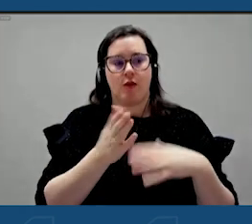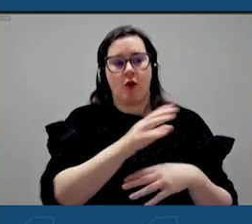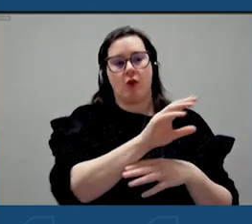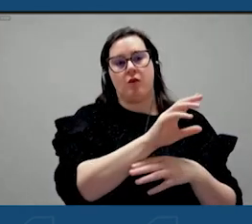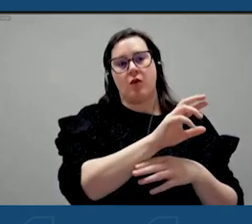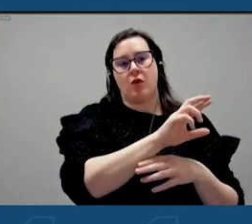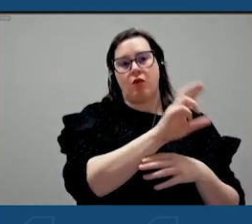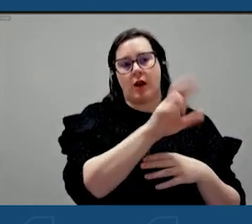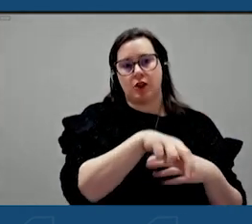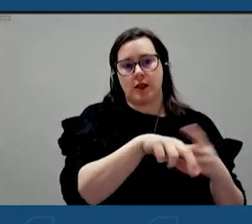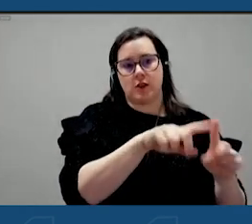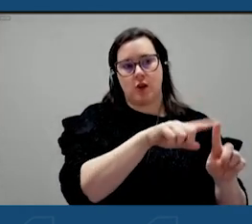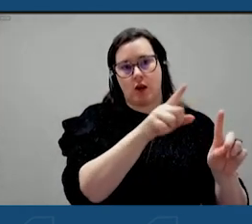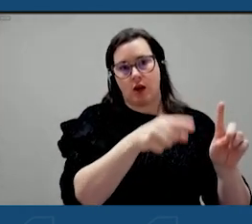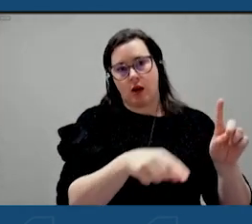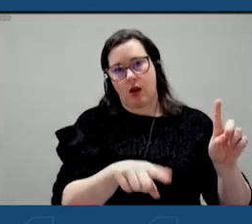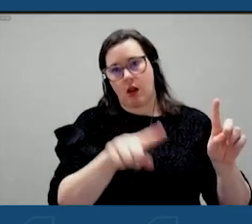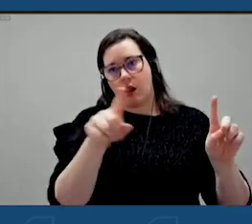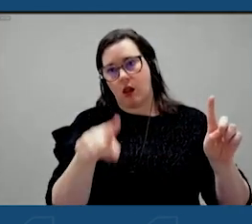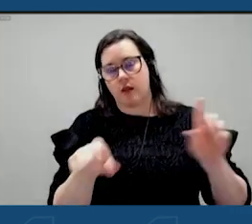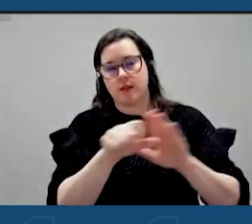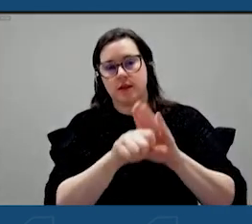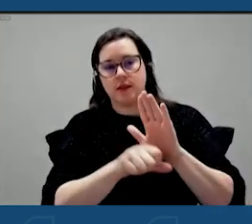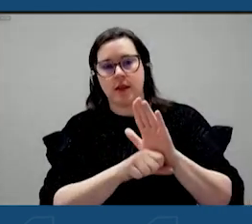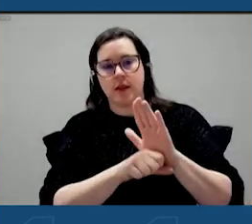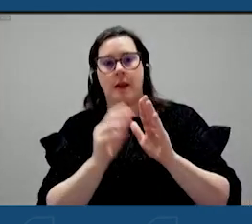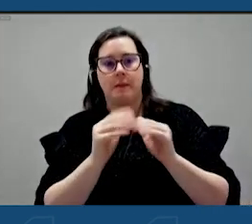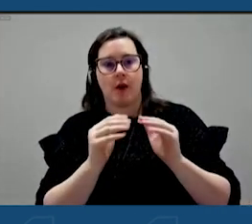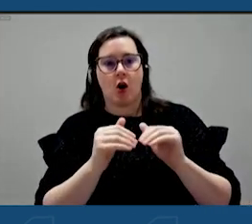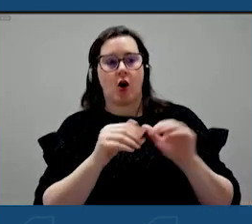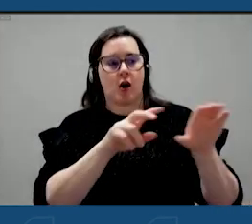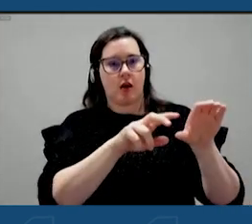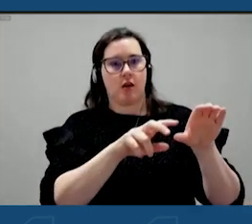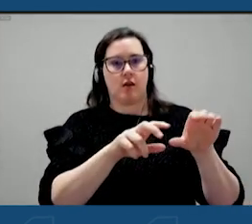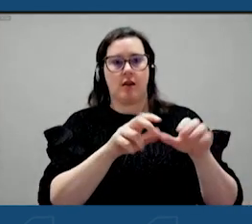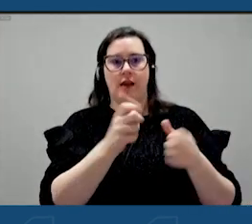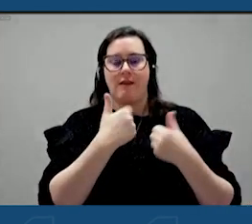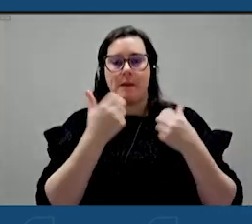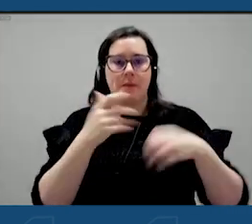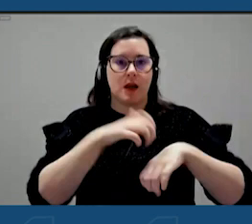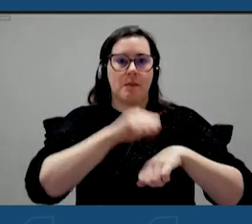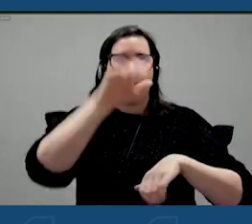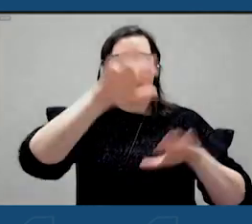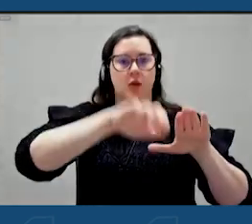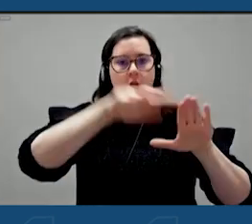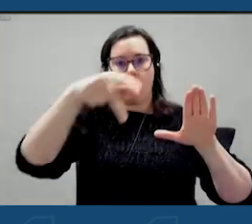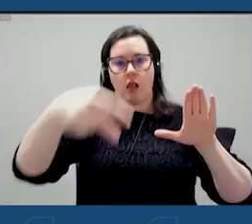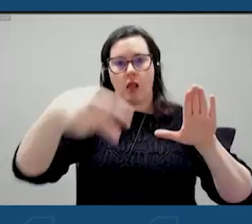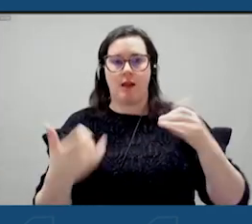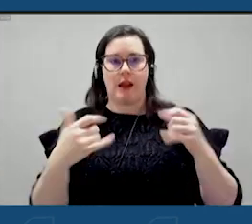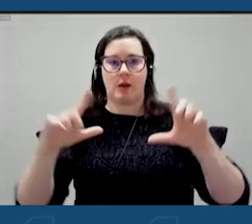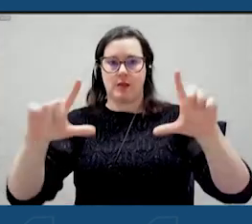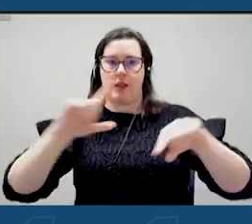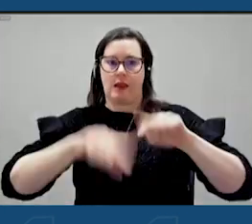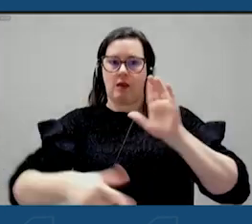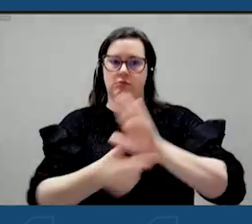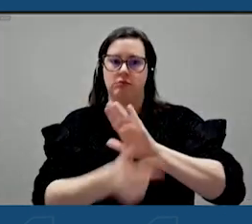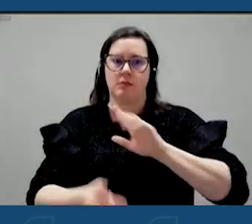through Letchworth State Park where I've jumped off every cliff. Well, now there's signs to say you can't, I don't do it anymore.